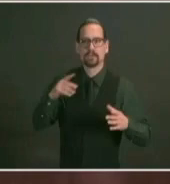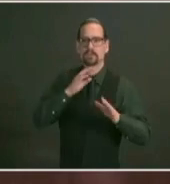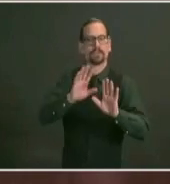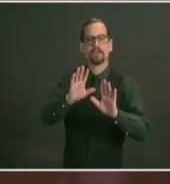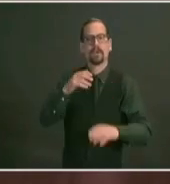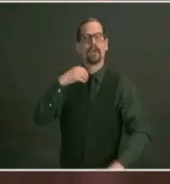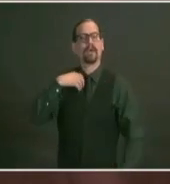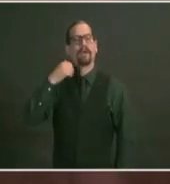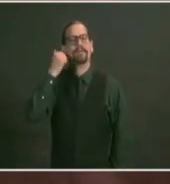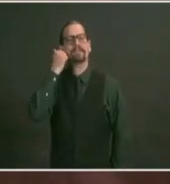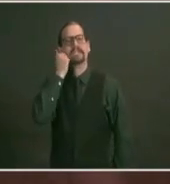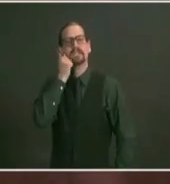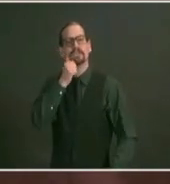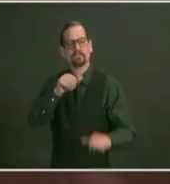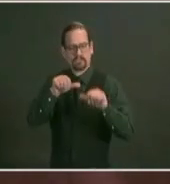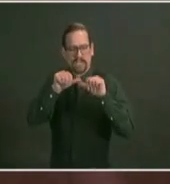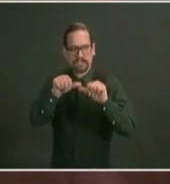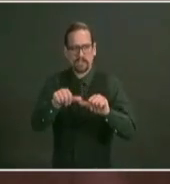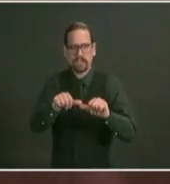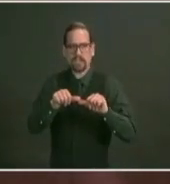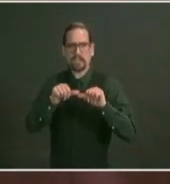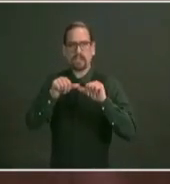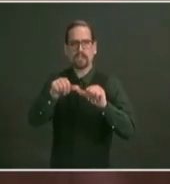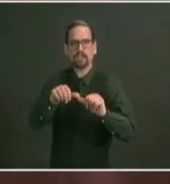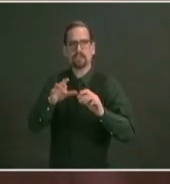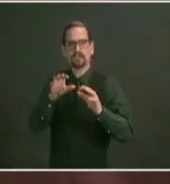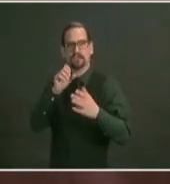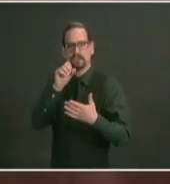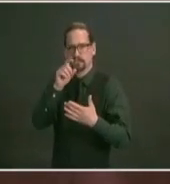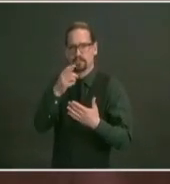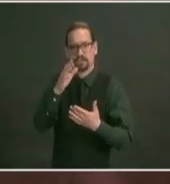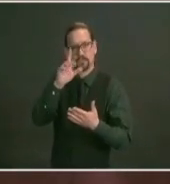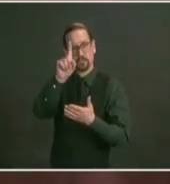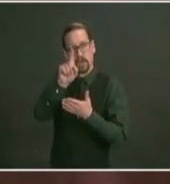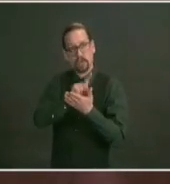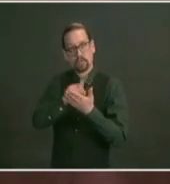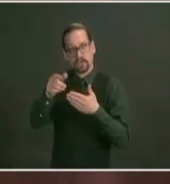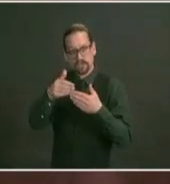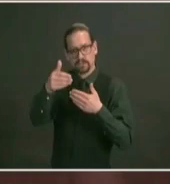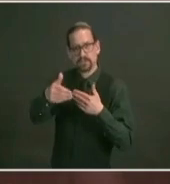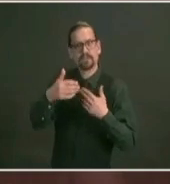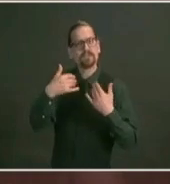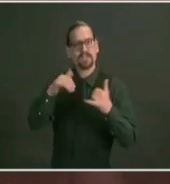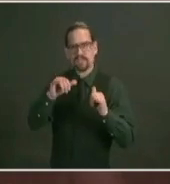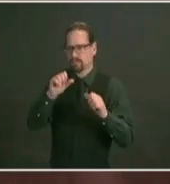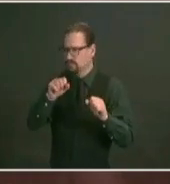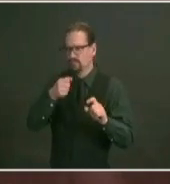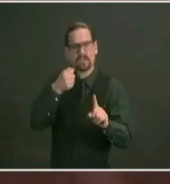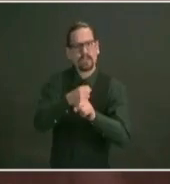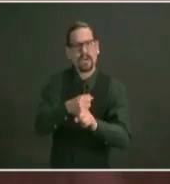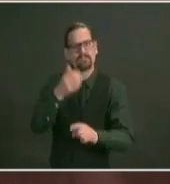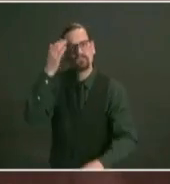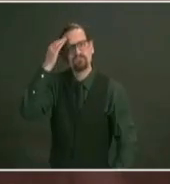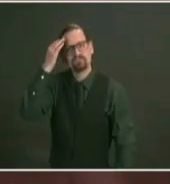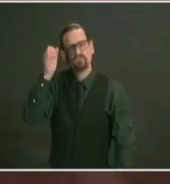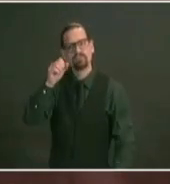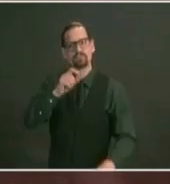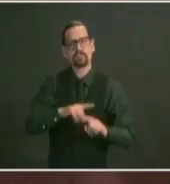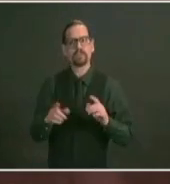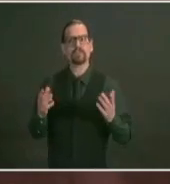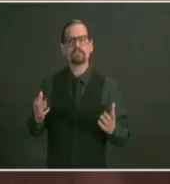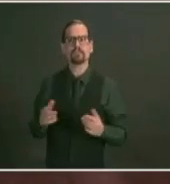week that has a significant public health impact so for us it's getting a shot into an arm as quickly as we can but with that